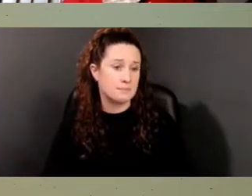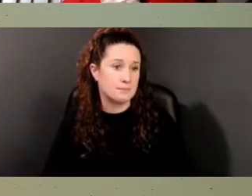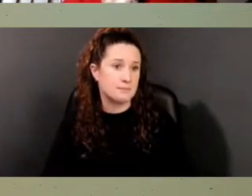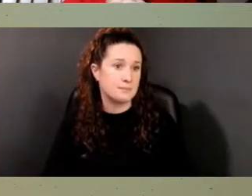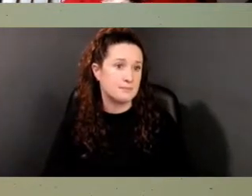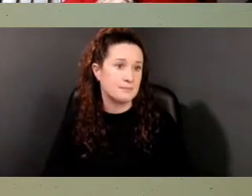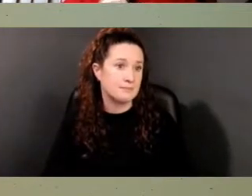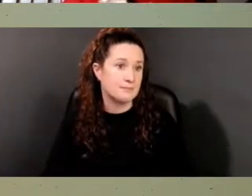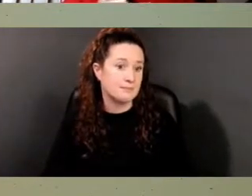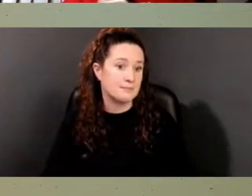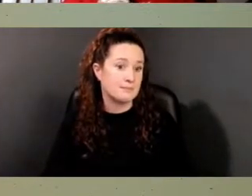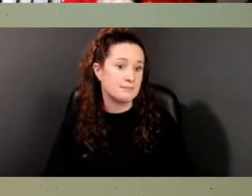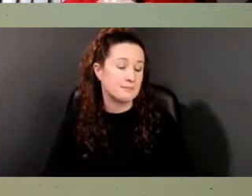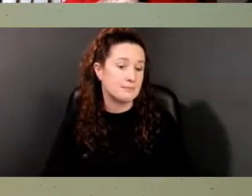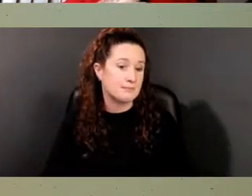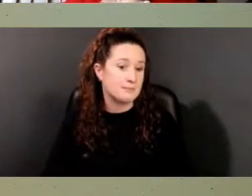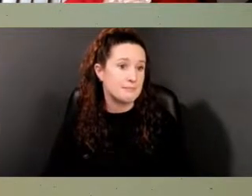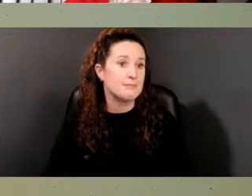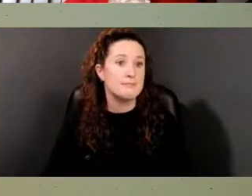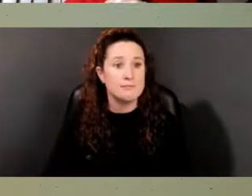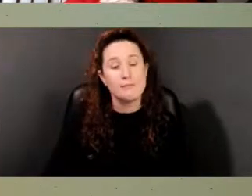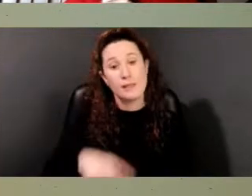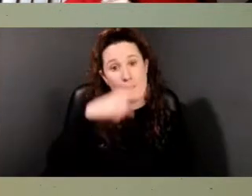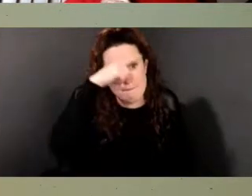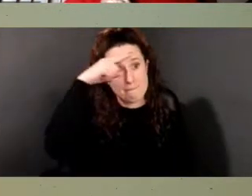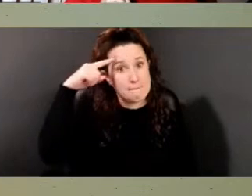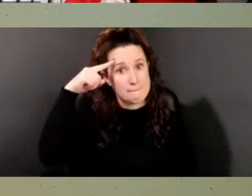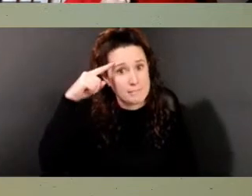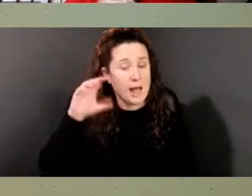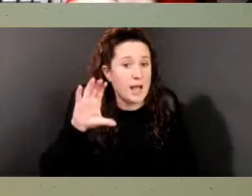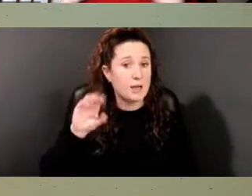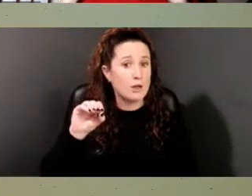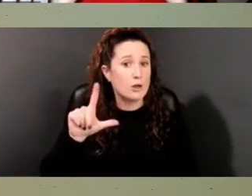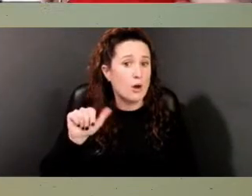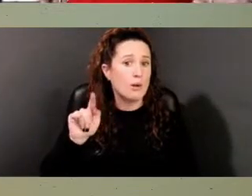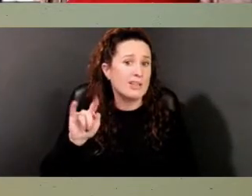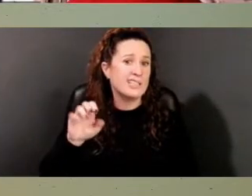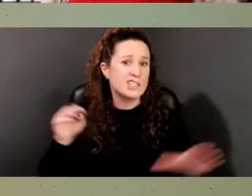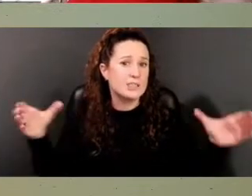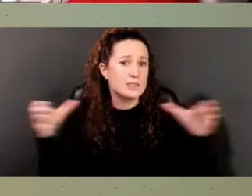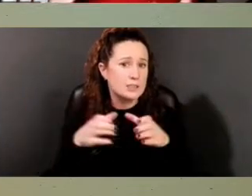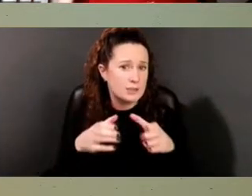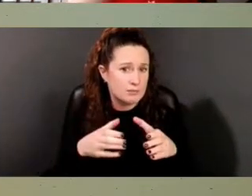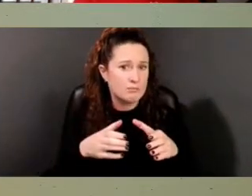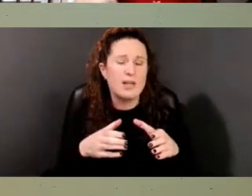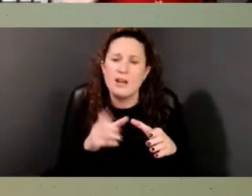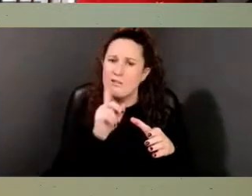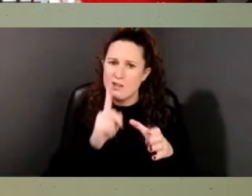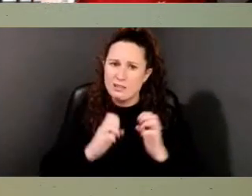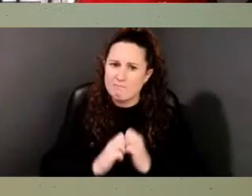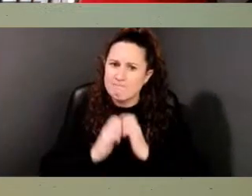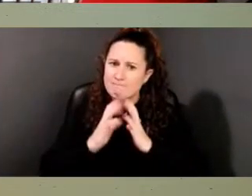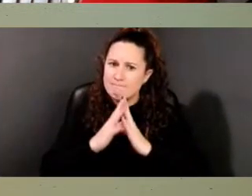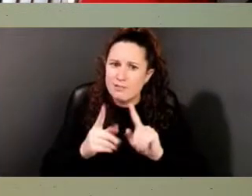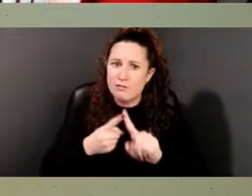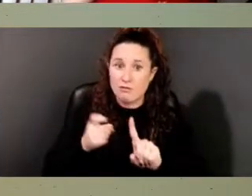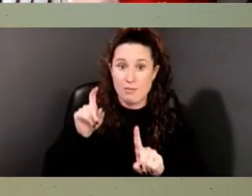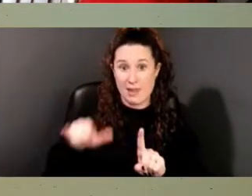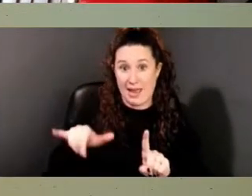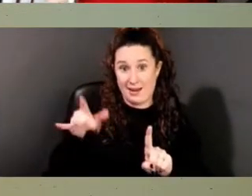Um, so then black coalitions have, have really, really formed from this 1989,